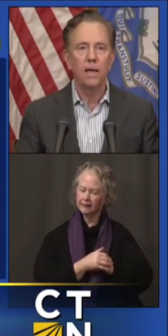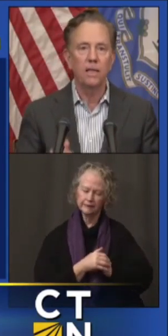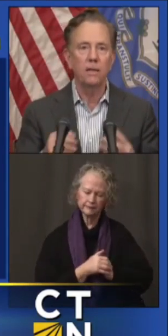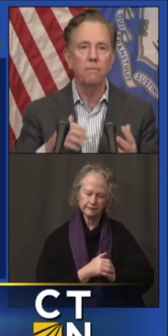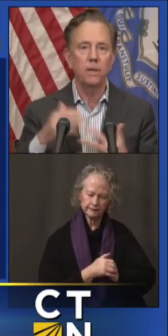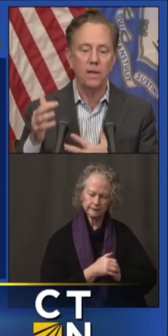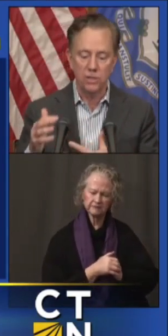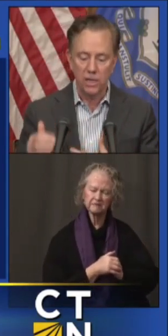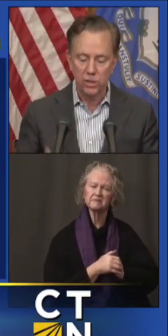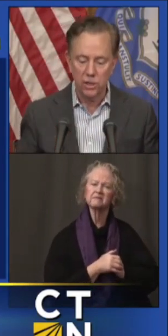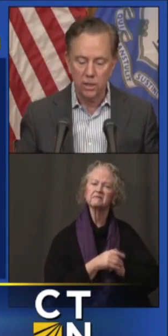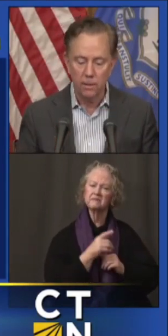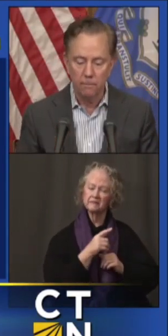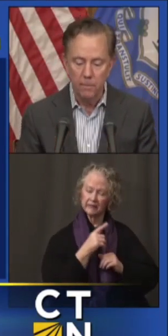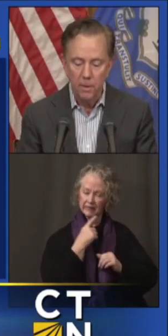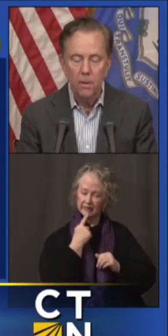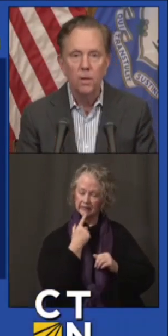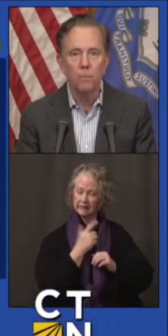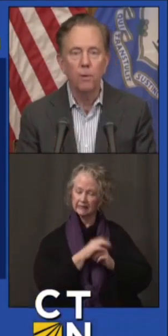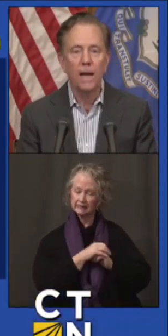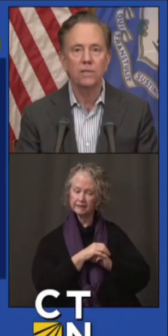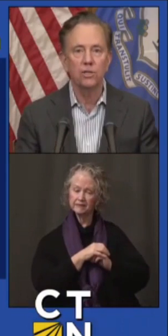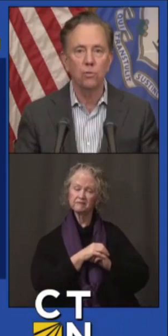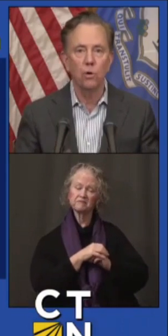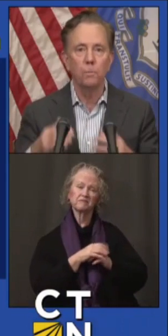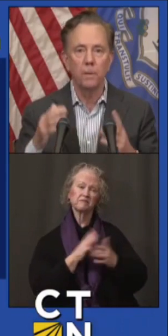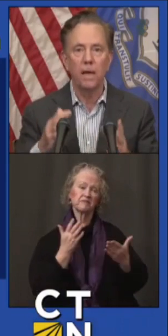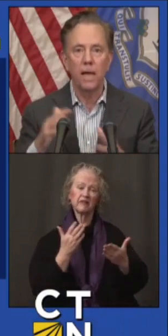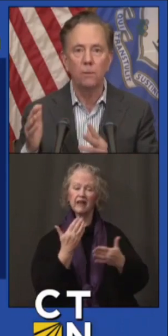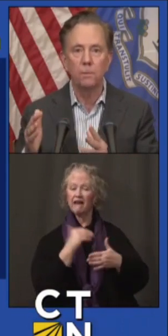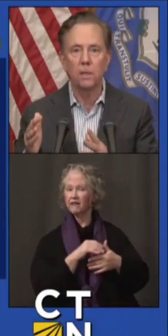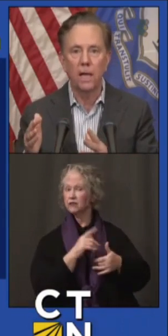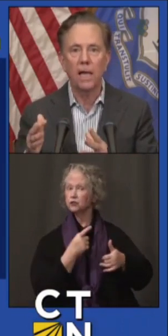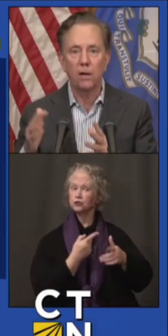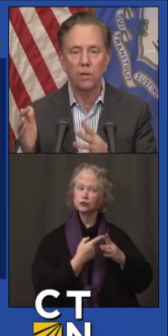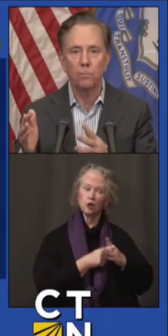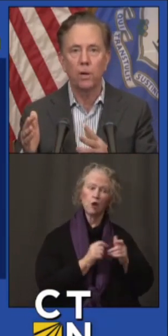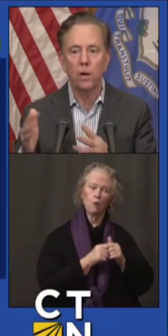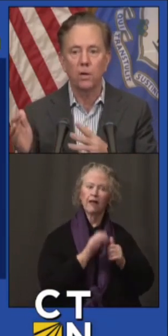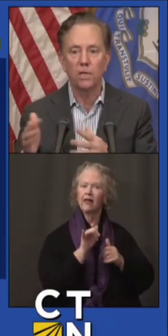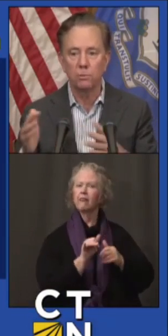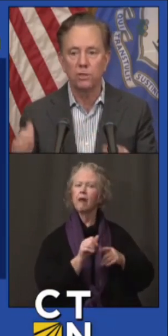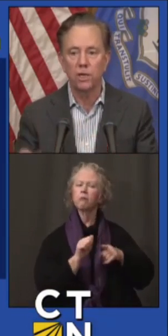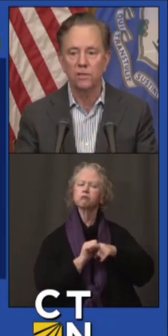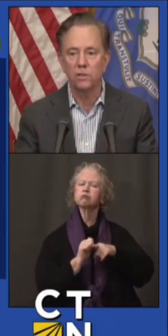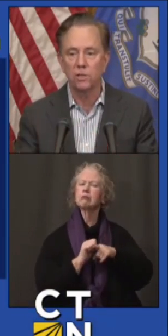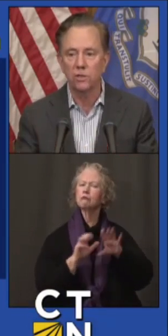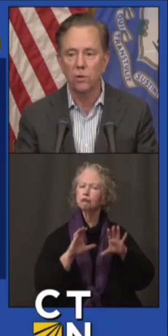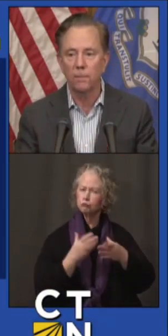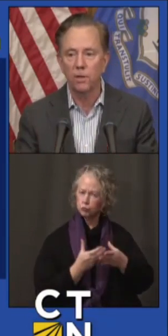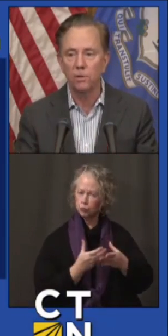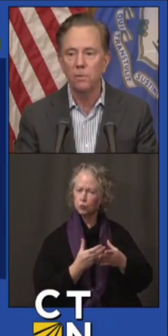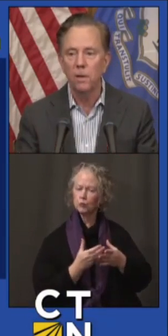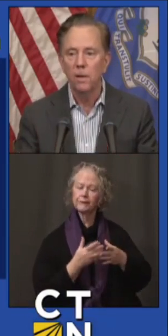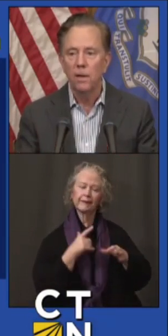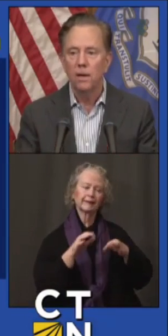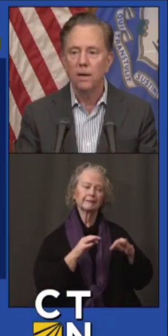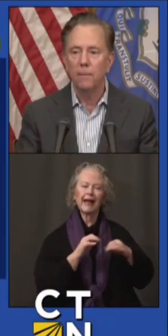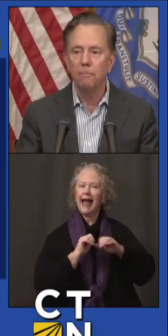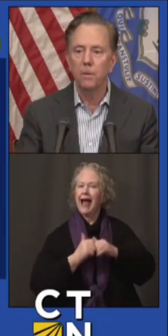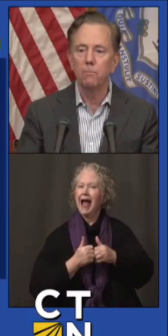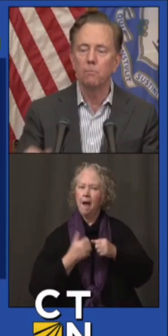They had the immunization, you know, practice group, and they helped lay out the priorities, which I just described to you.